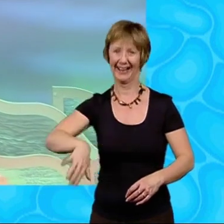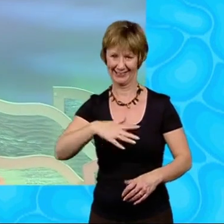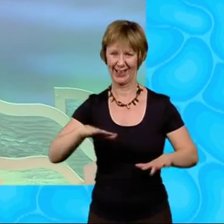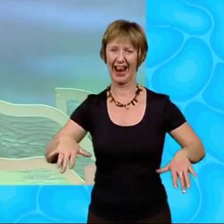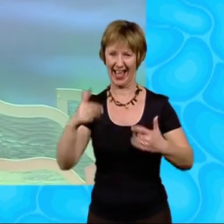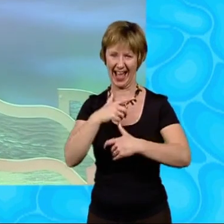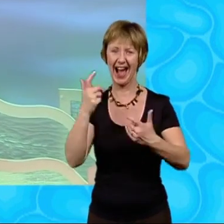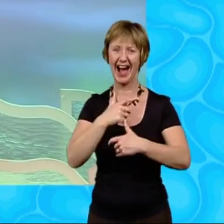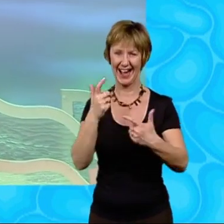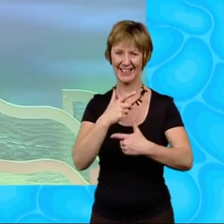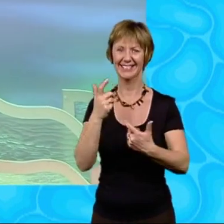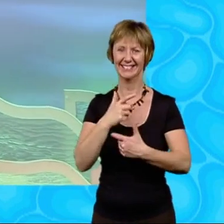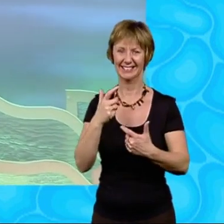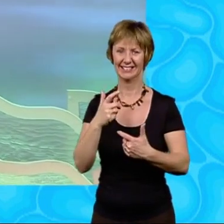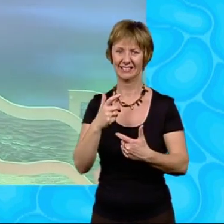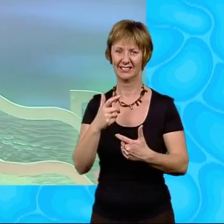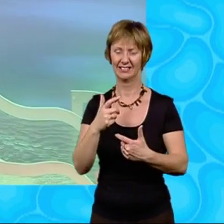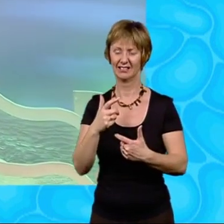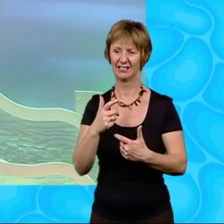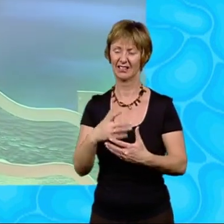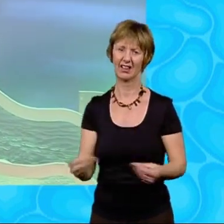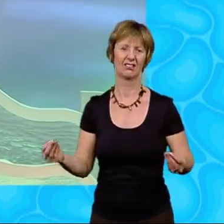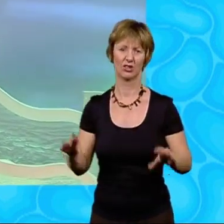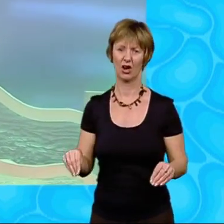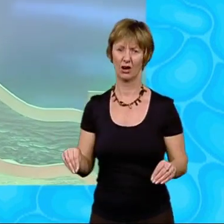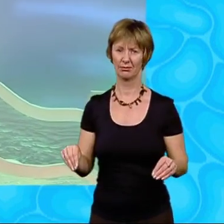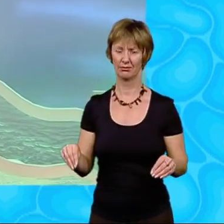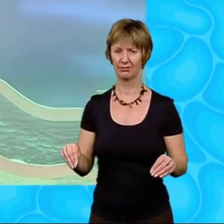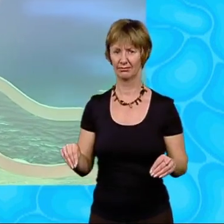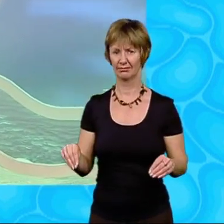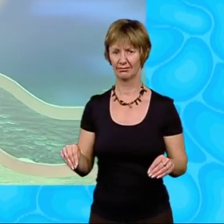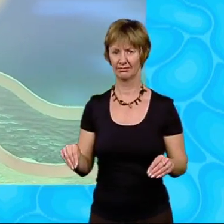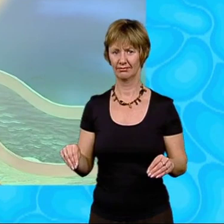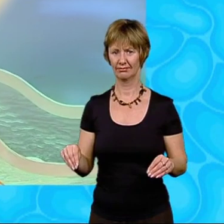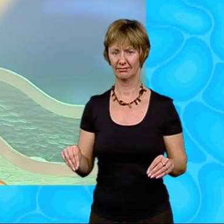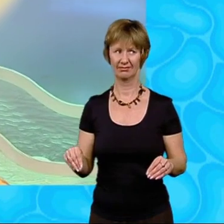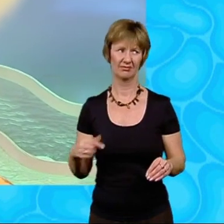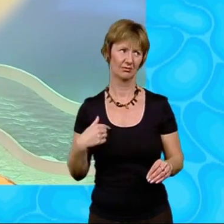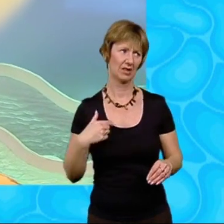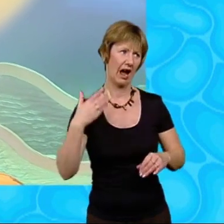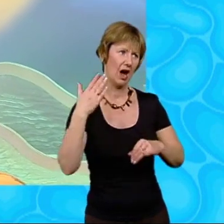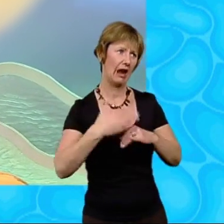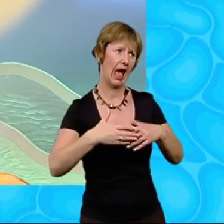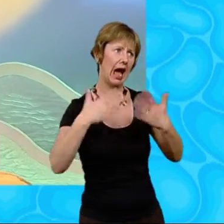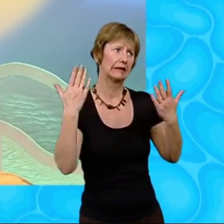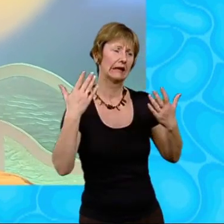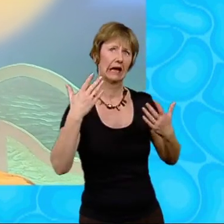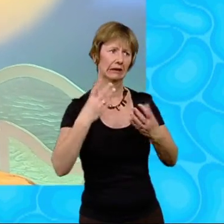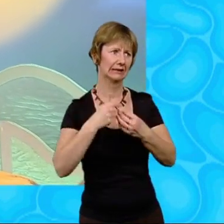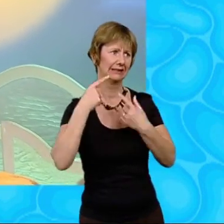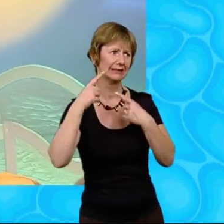on Miss Porter's head. But it didn't last long. This was our very last day with our teacher.